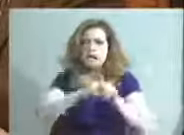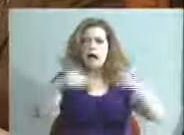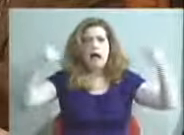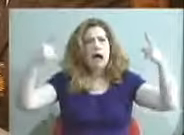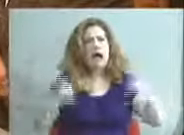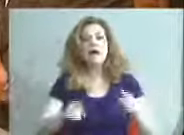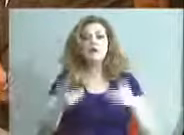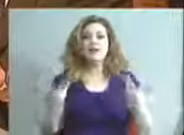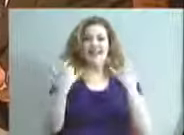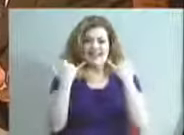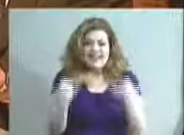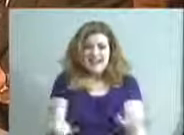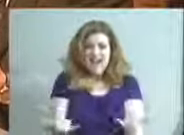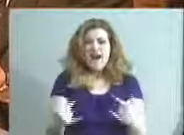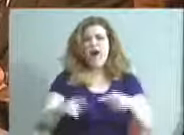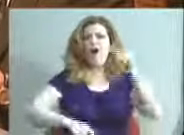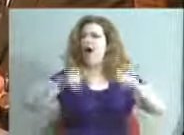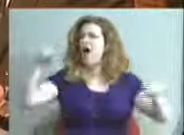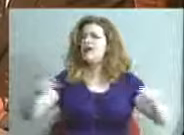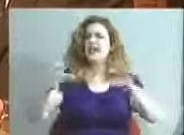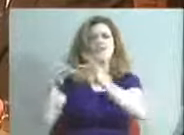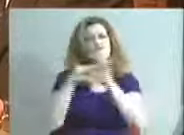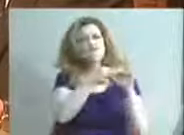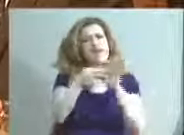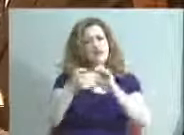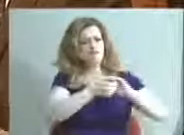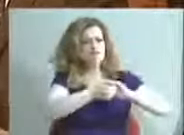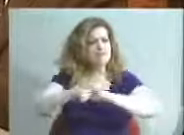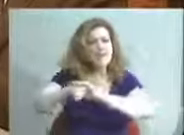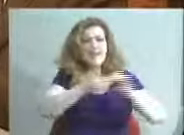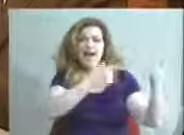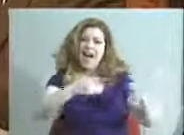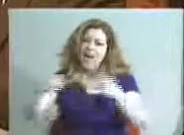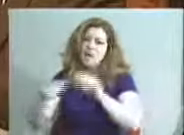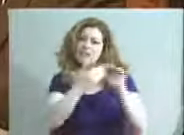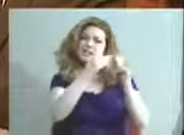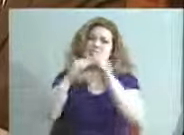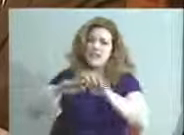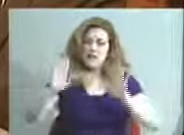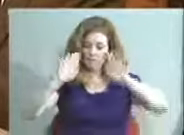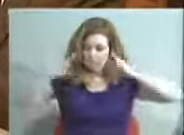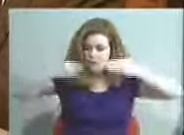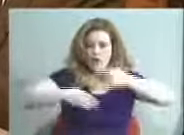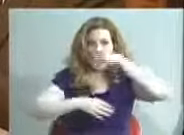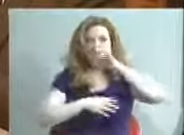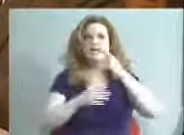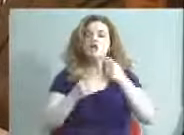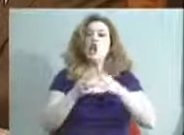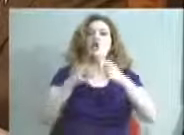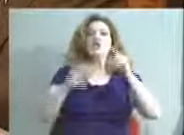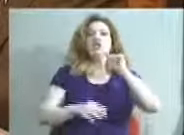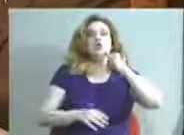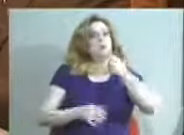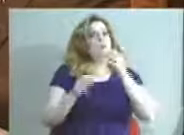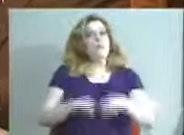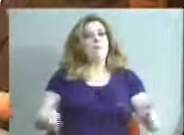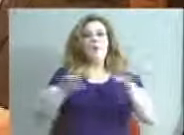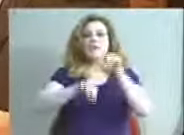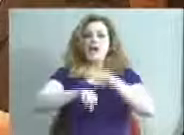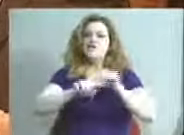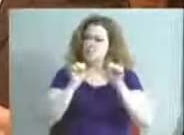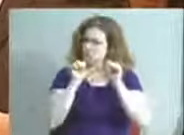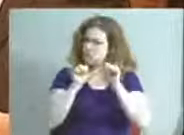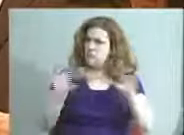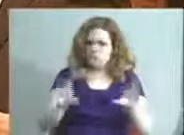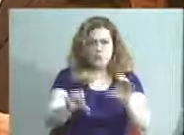we have all kinds of relationships and collaboration going on in the city around our kids at a super important time. So we're going to keep doing